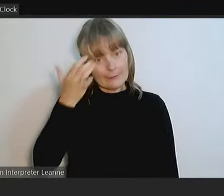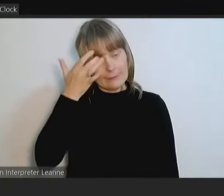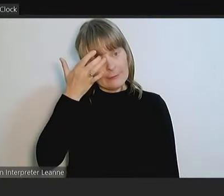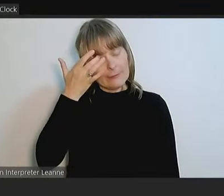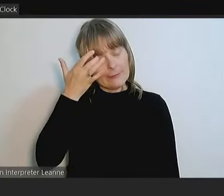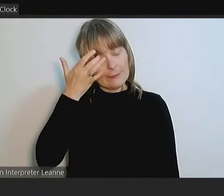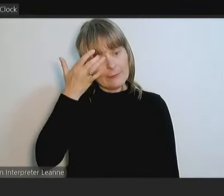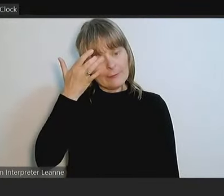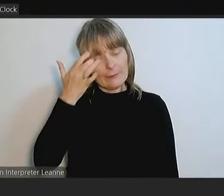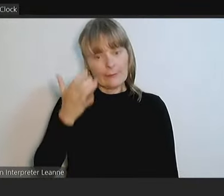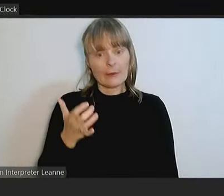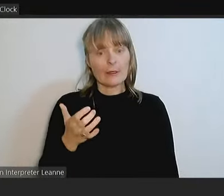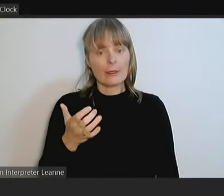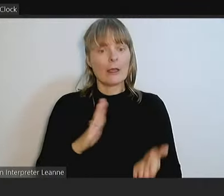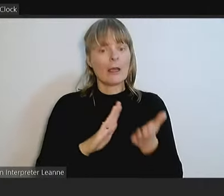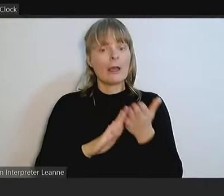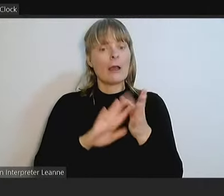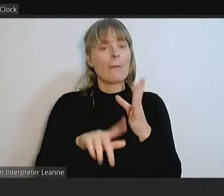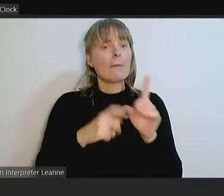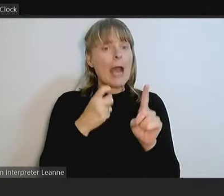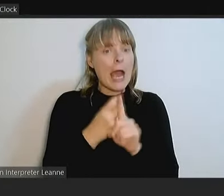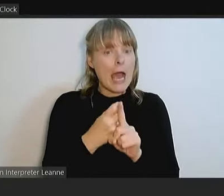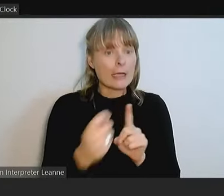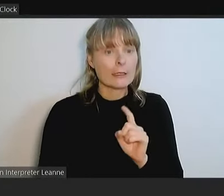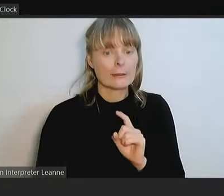Do I have Mark in the gallery this evening?